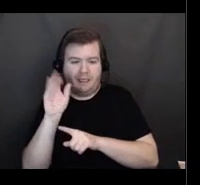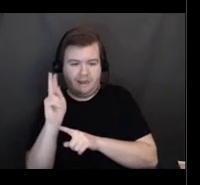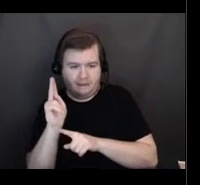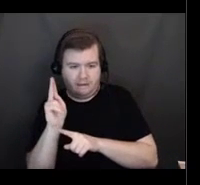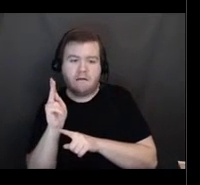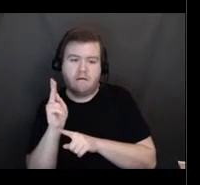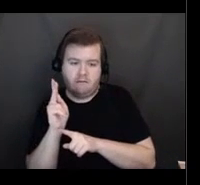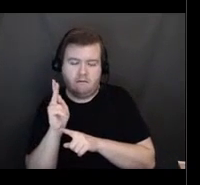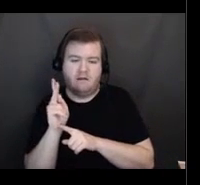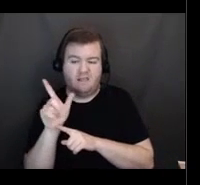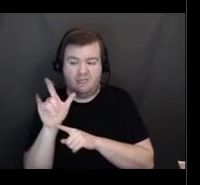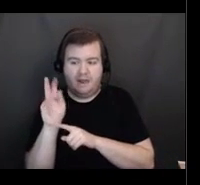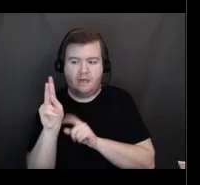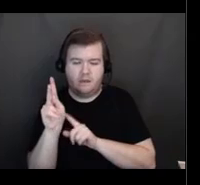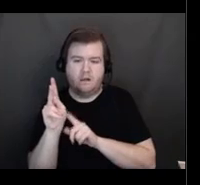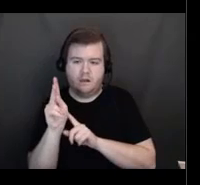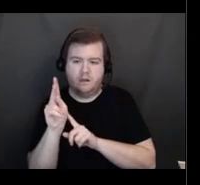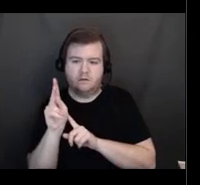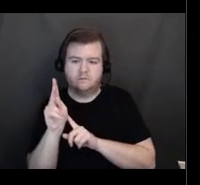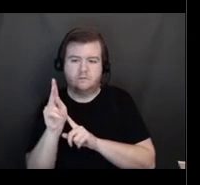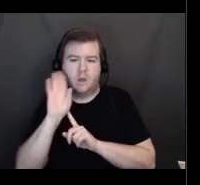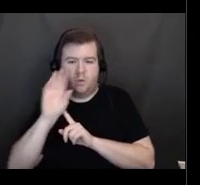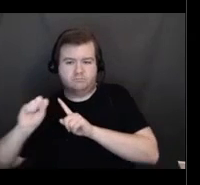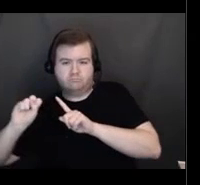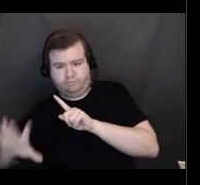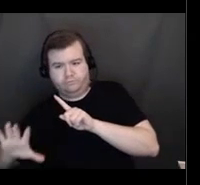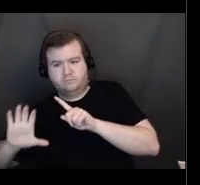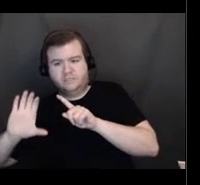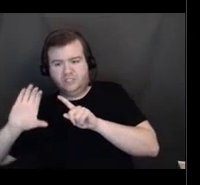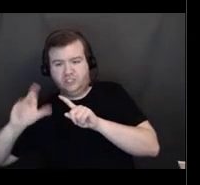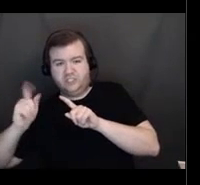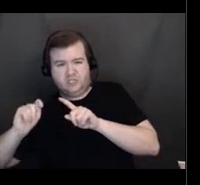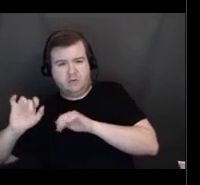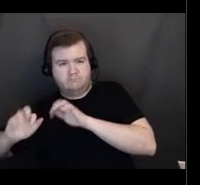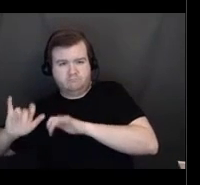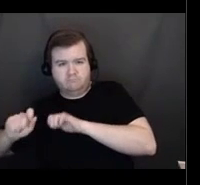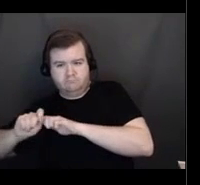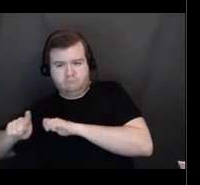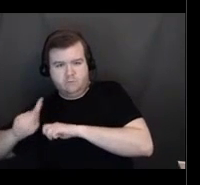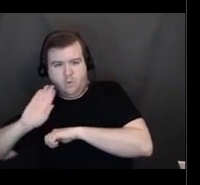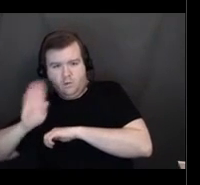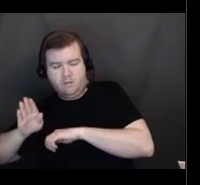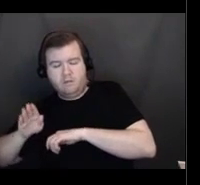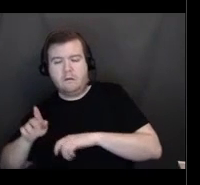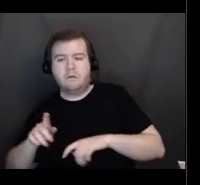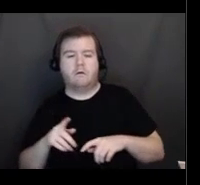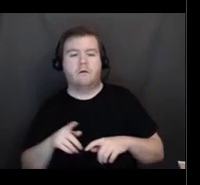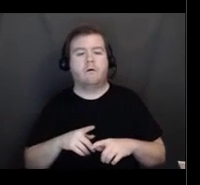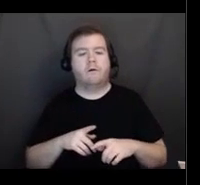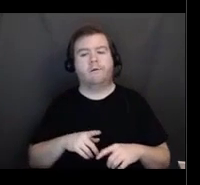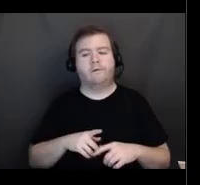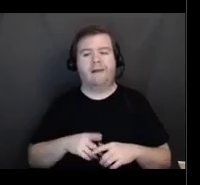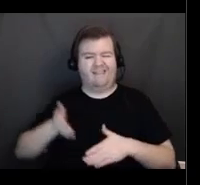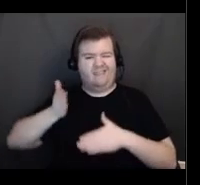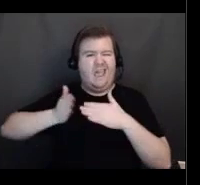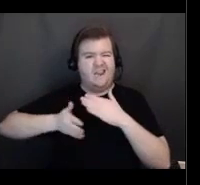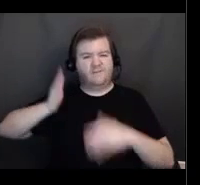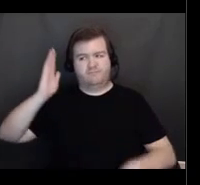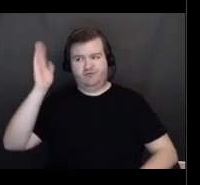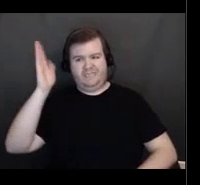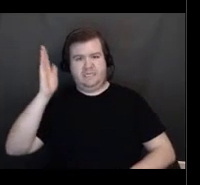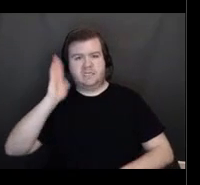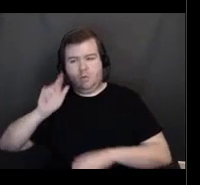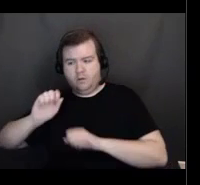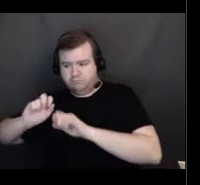That link. And I will also put this in, in the chat once I'm, I'm done presenting here. So I will make sure that you guys get that